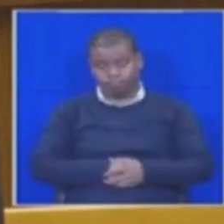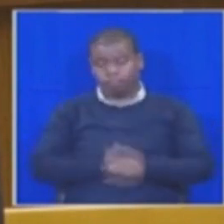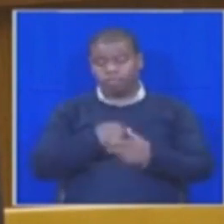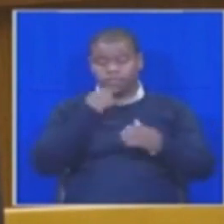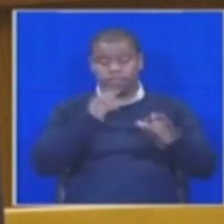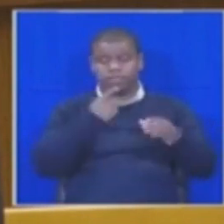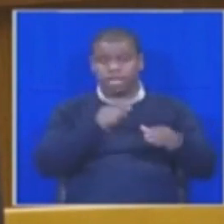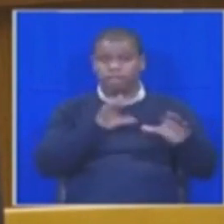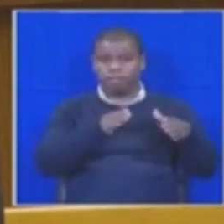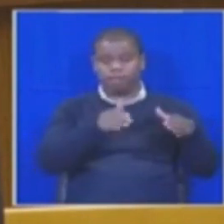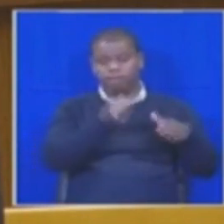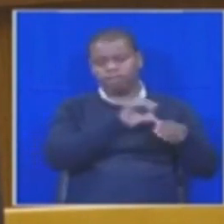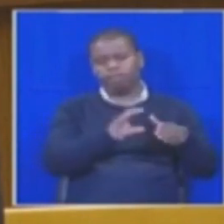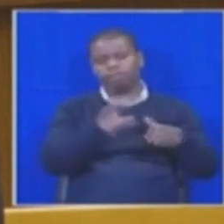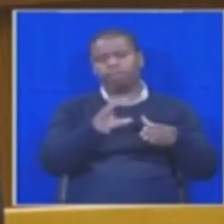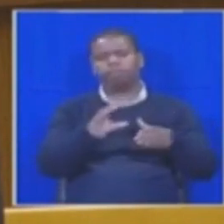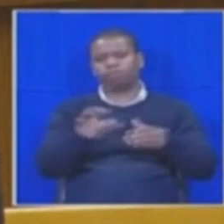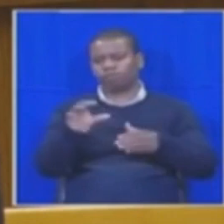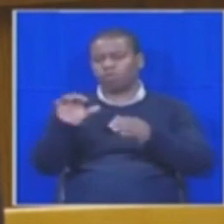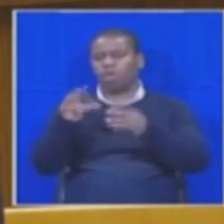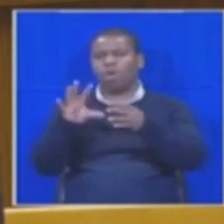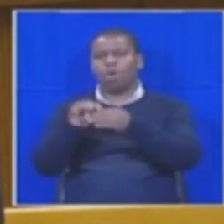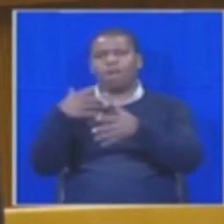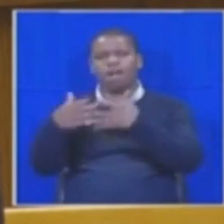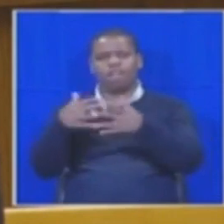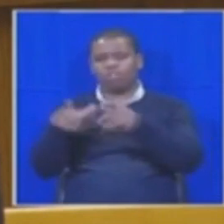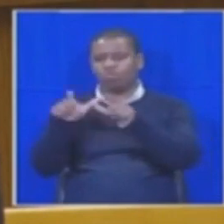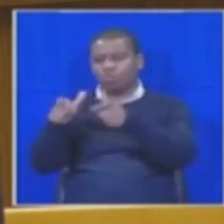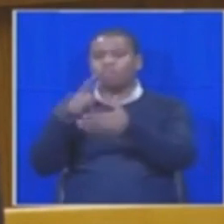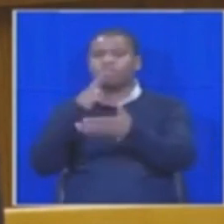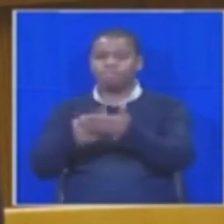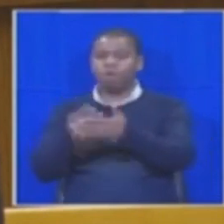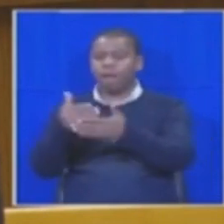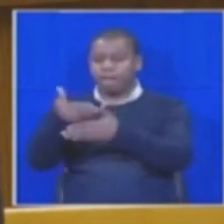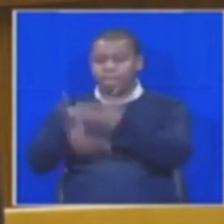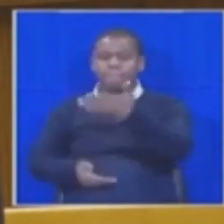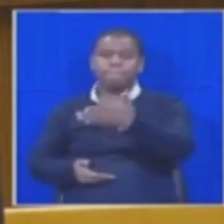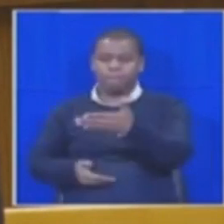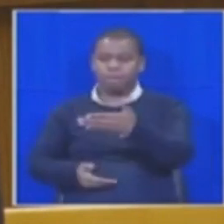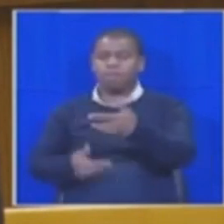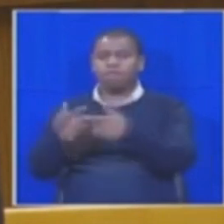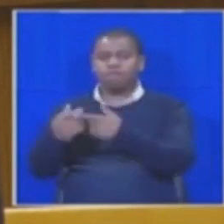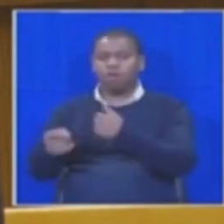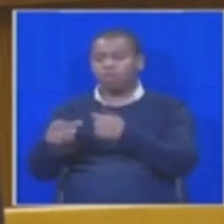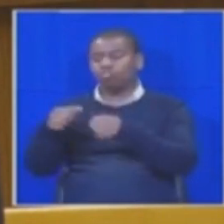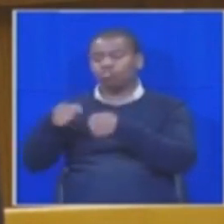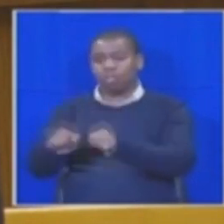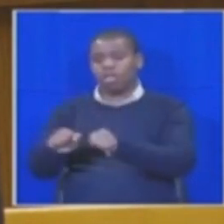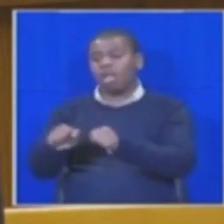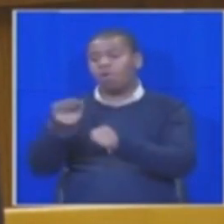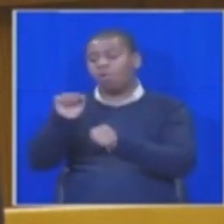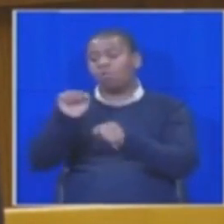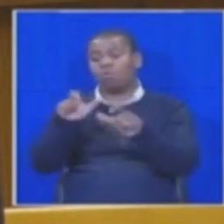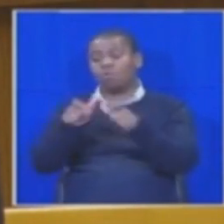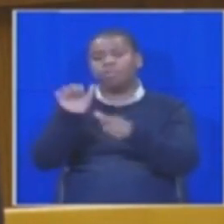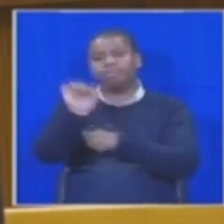Congress supports the Home Affairs Committee report as outlined by the chair of the committee.